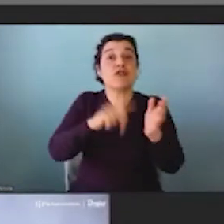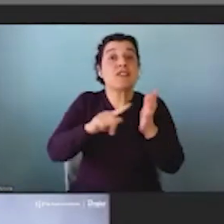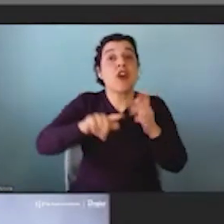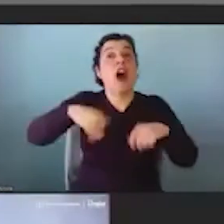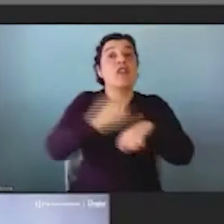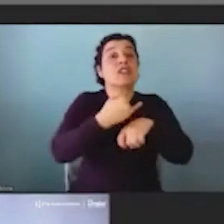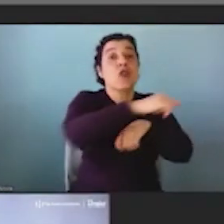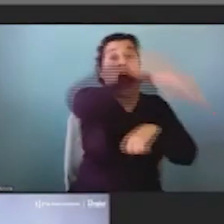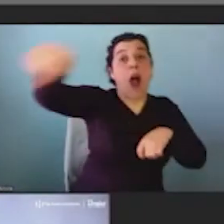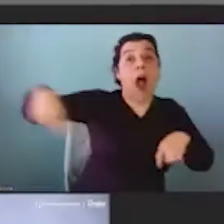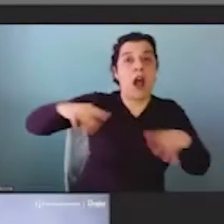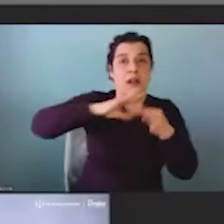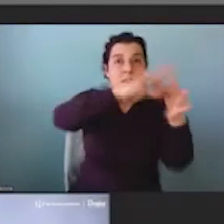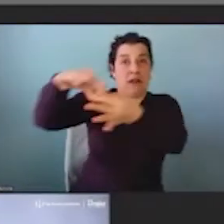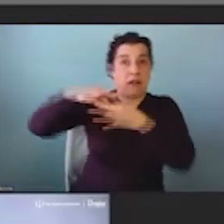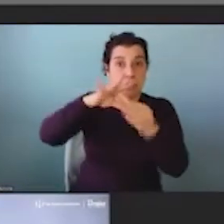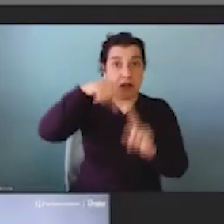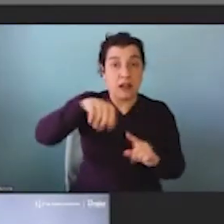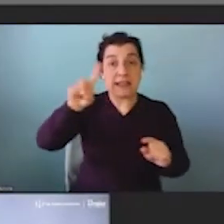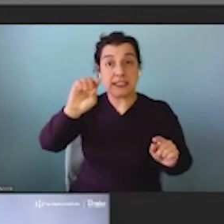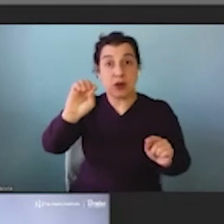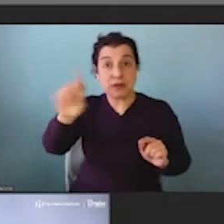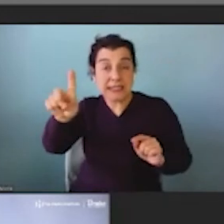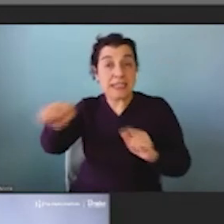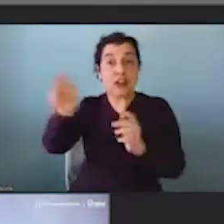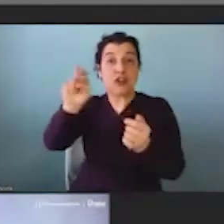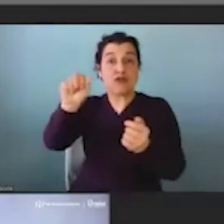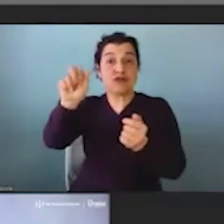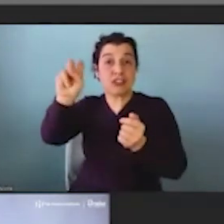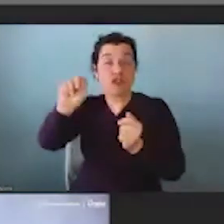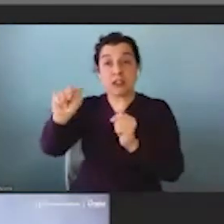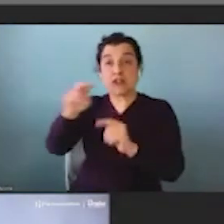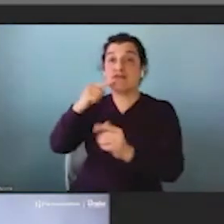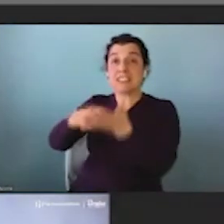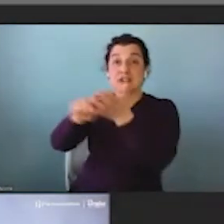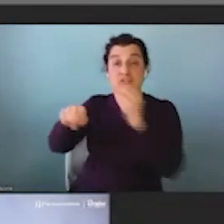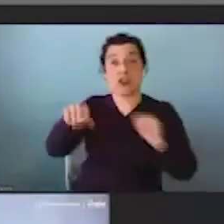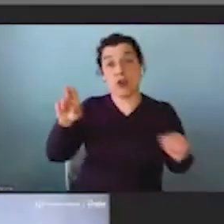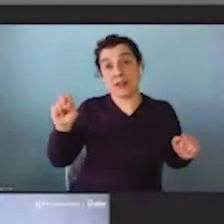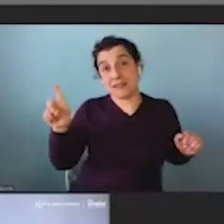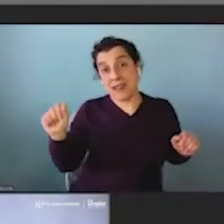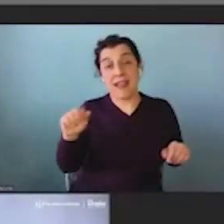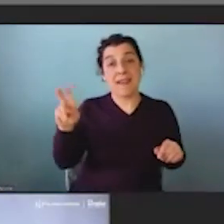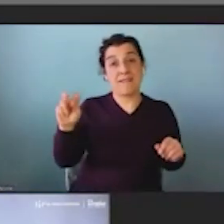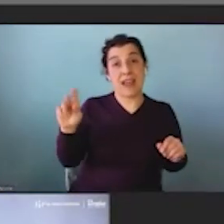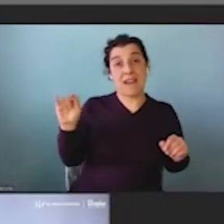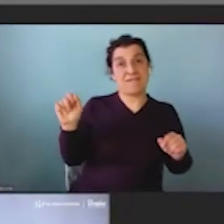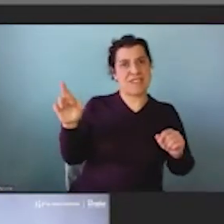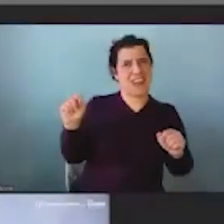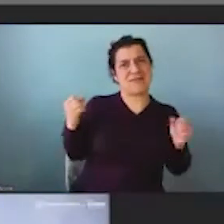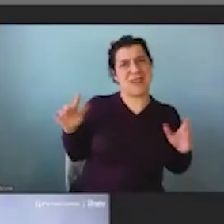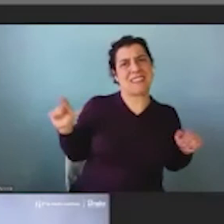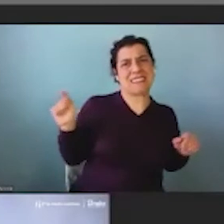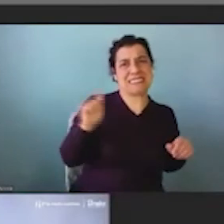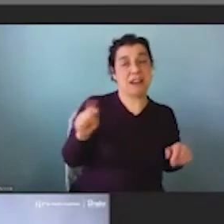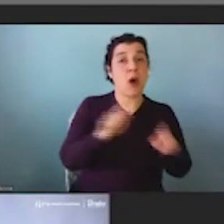It can coordinate nutrition research with the DOD and the Veterans Affairs and the USDA and many others. They can put out guidelines